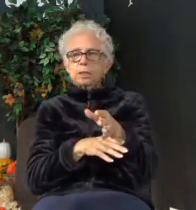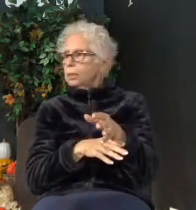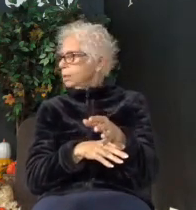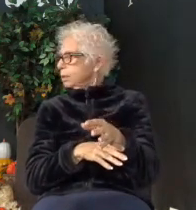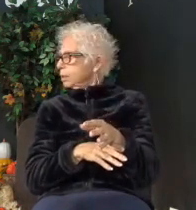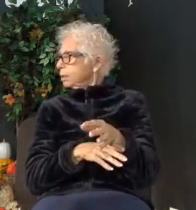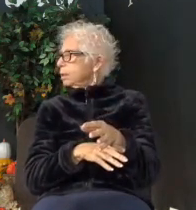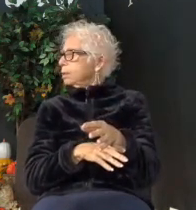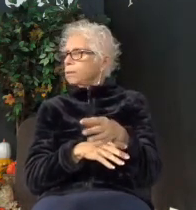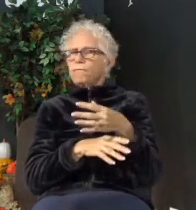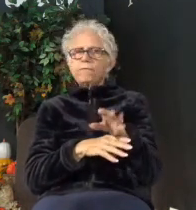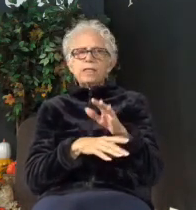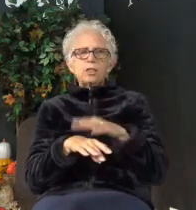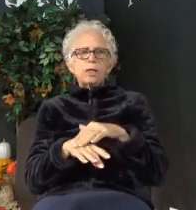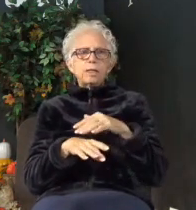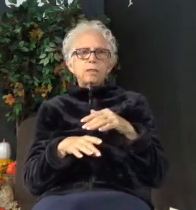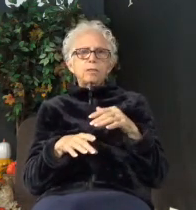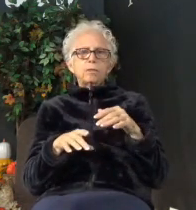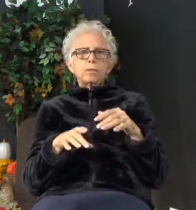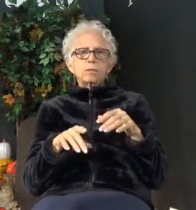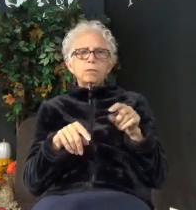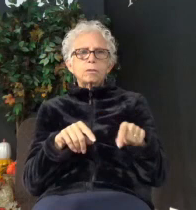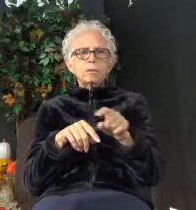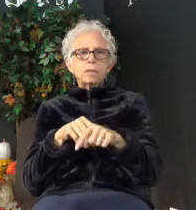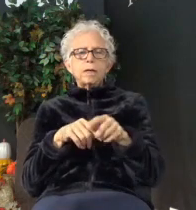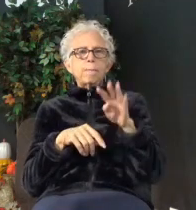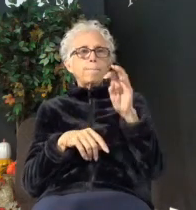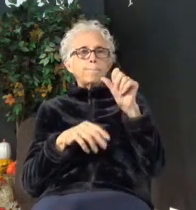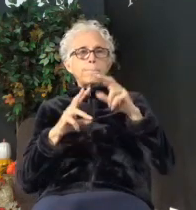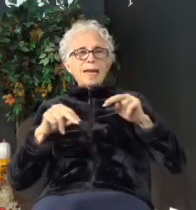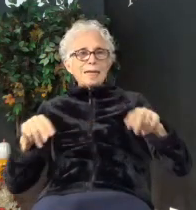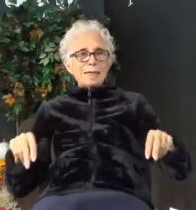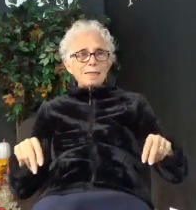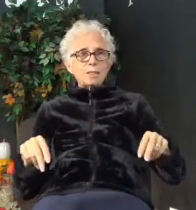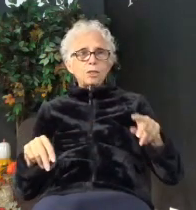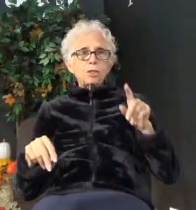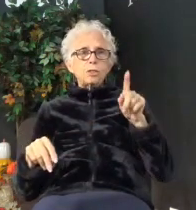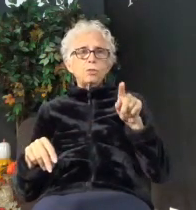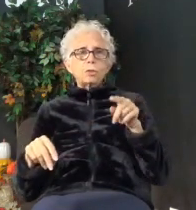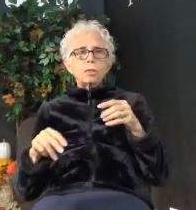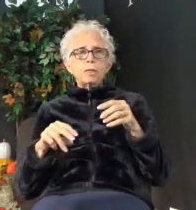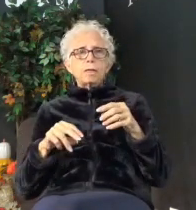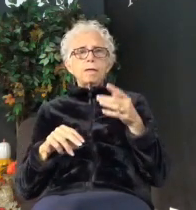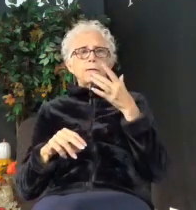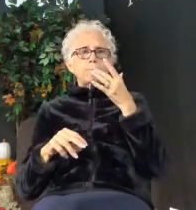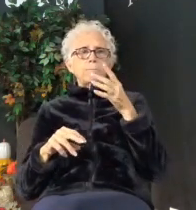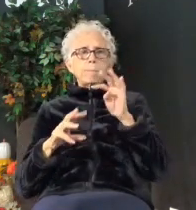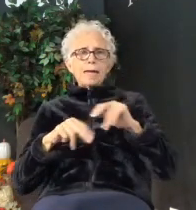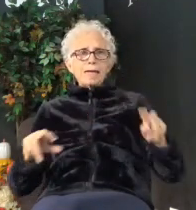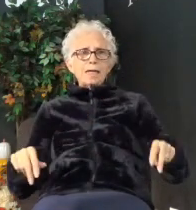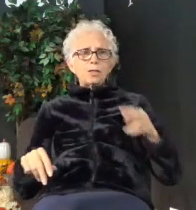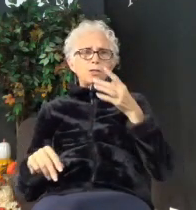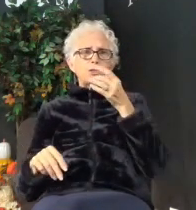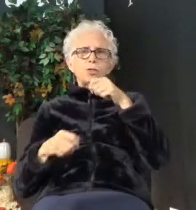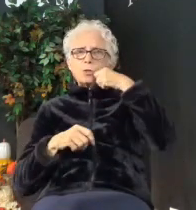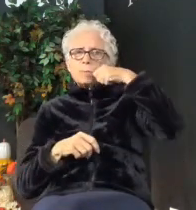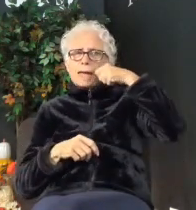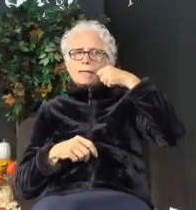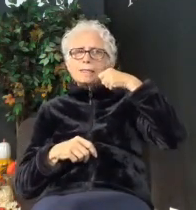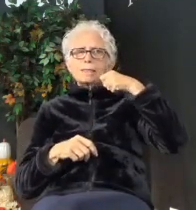on your feet. And for the bacon lovers, you can buy bacon toothpaste, bacon band-aids,